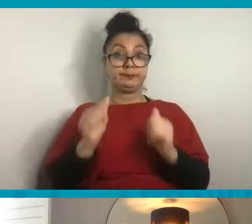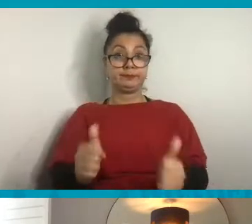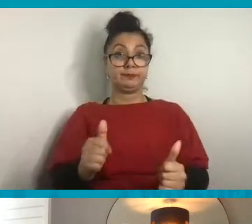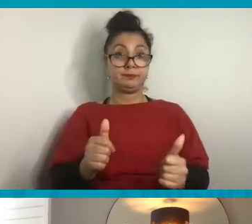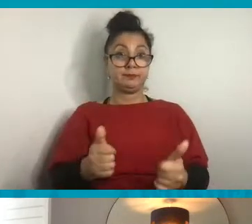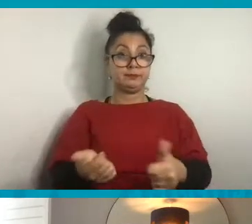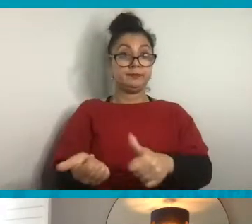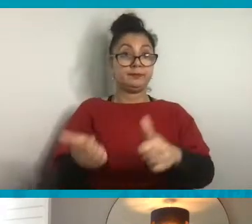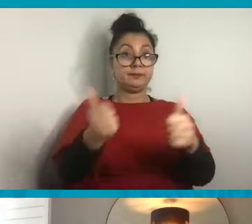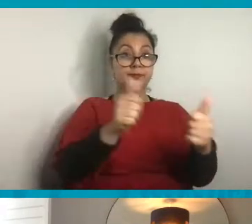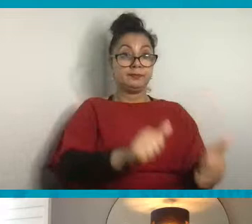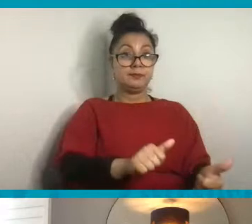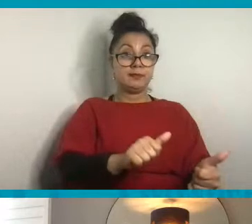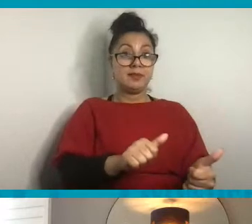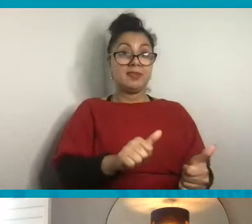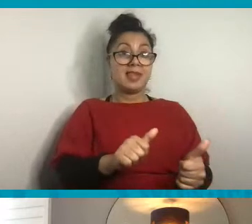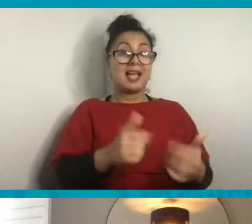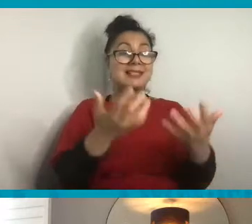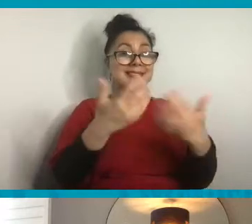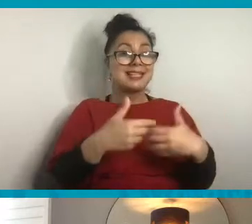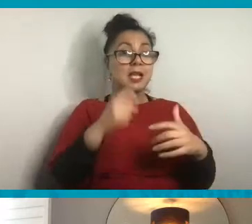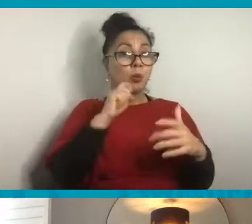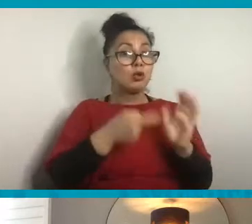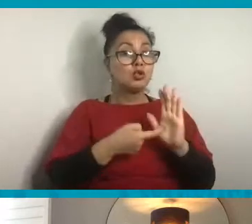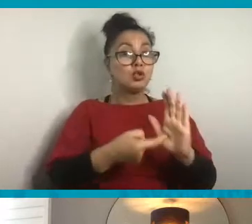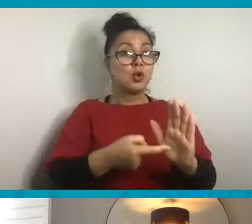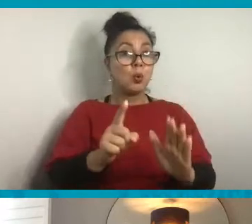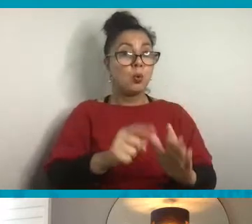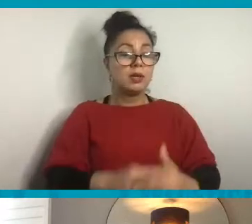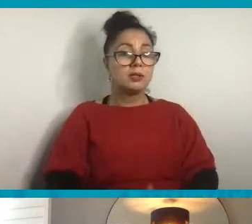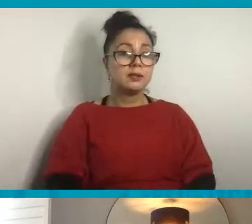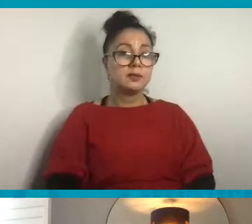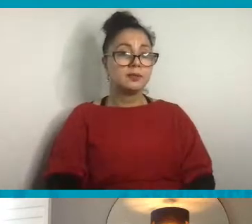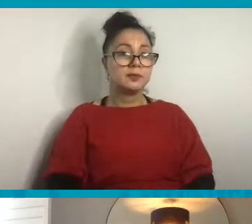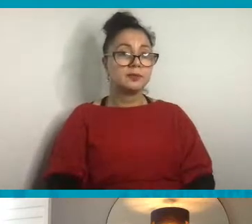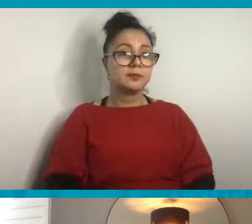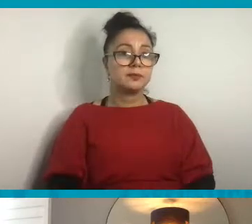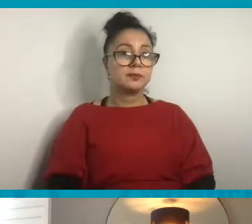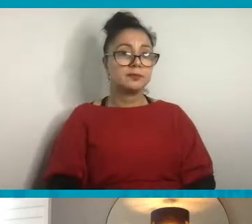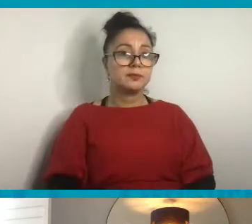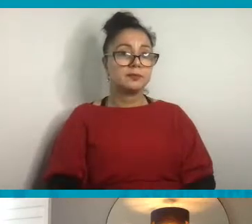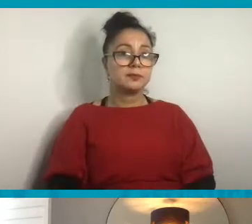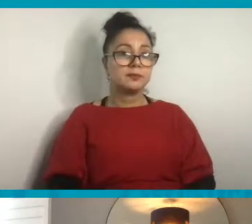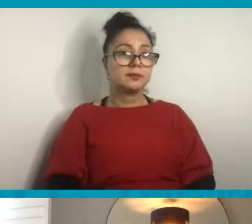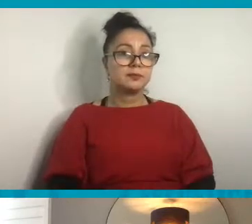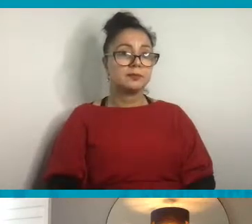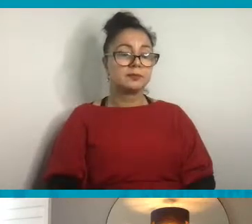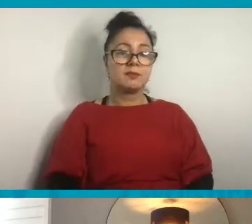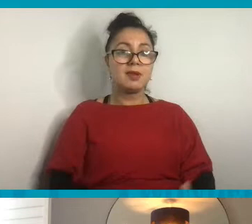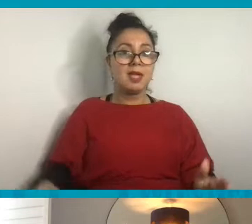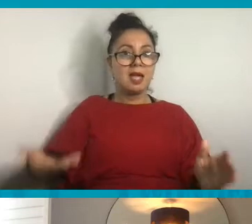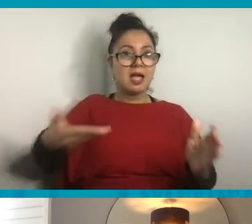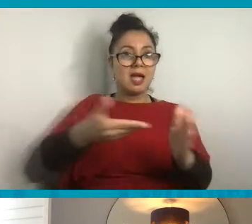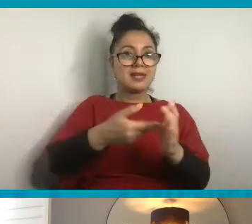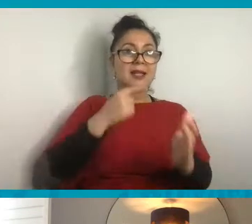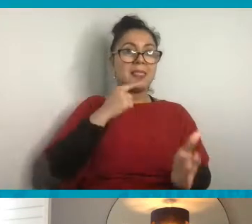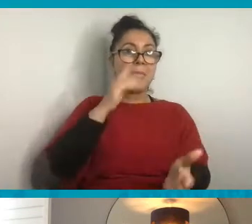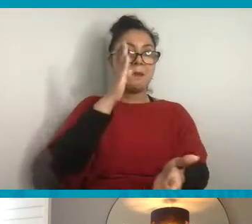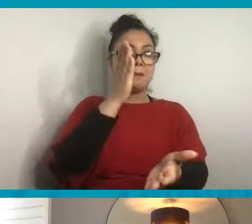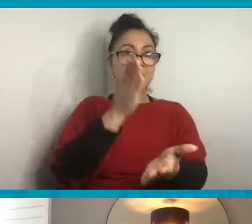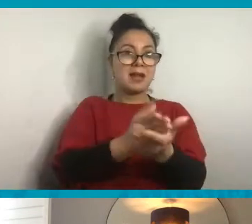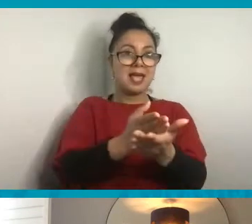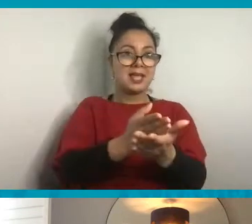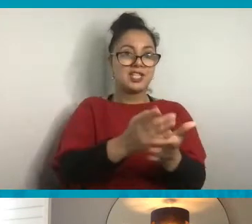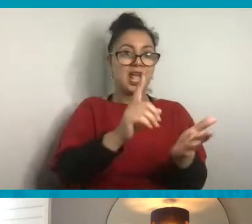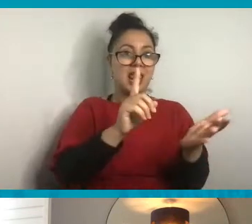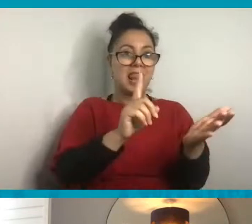to demonstrate for you is us adding our pledge lettering. So